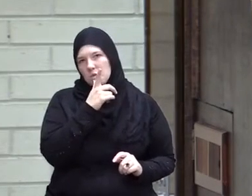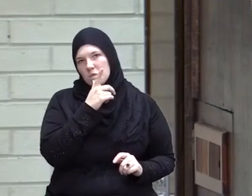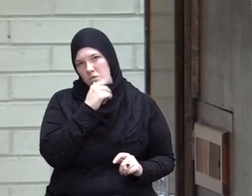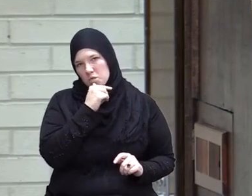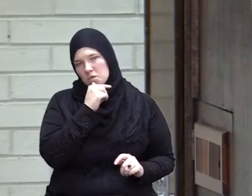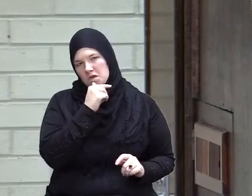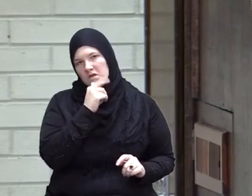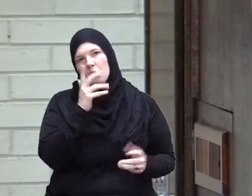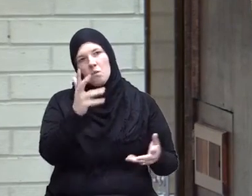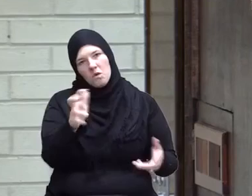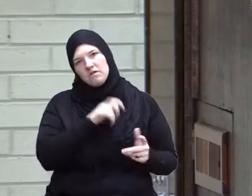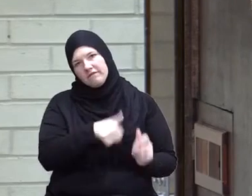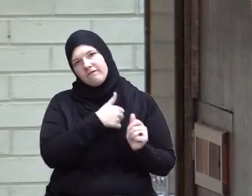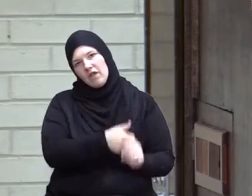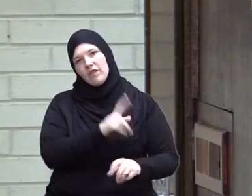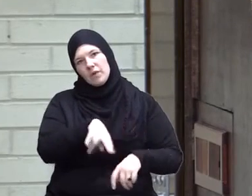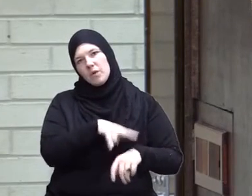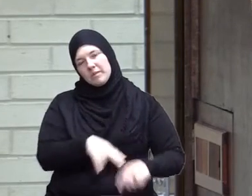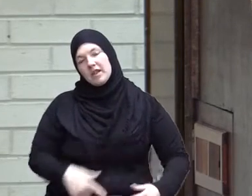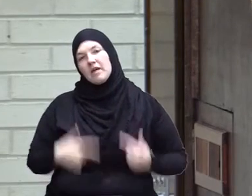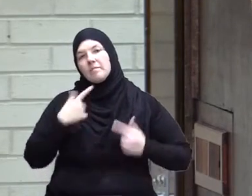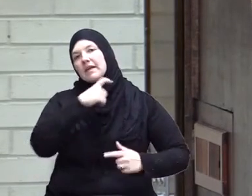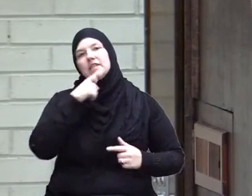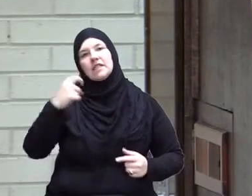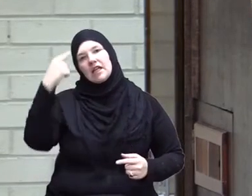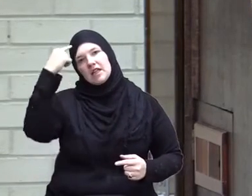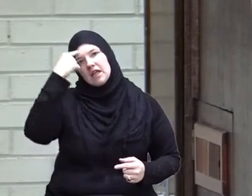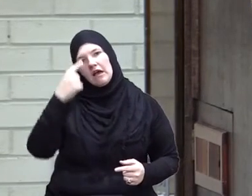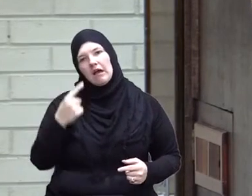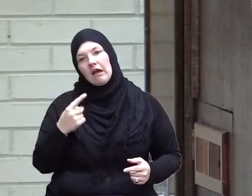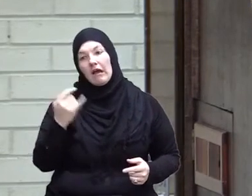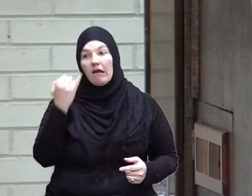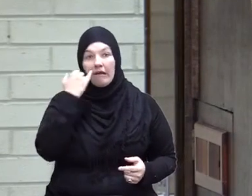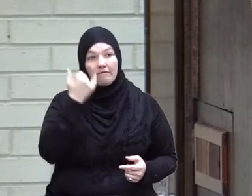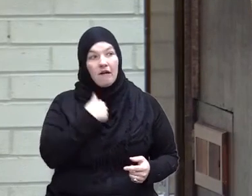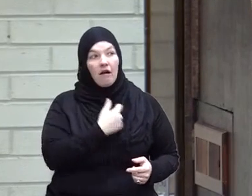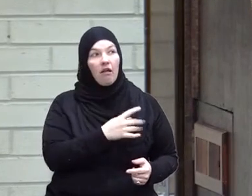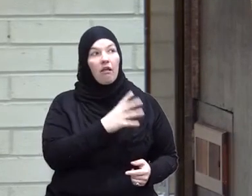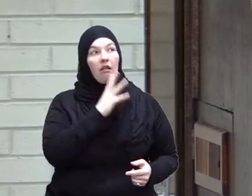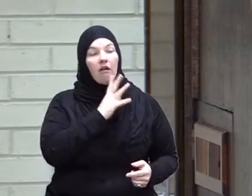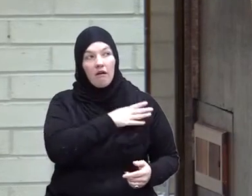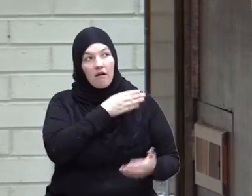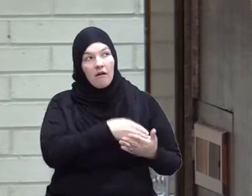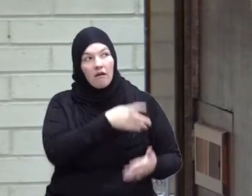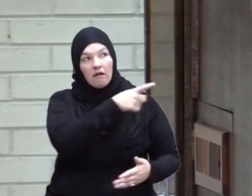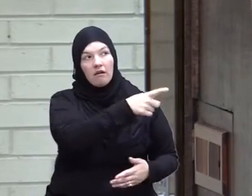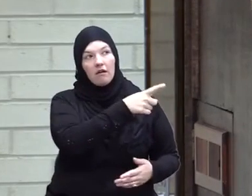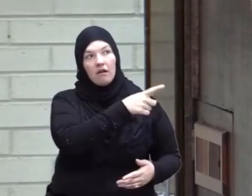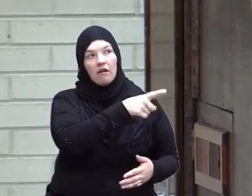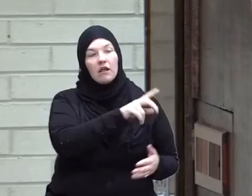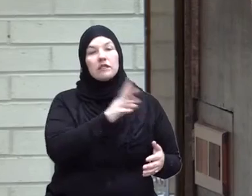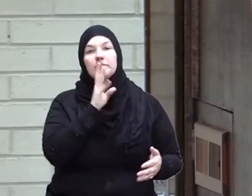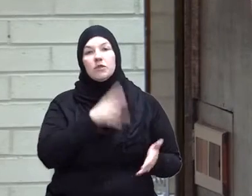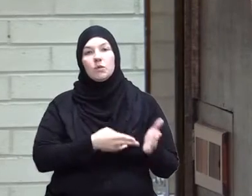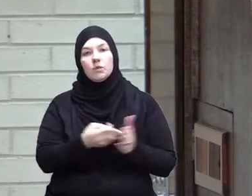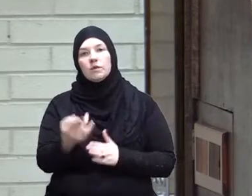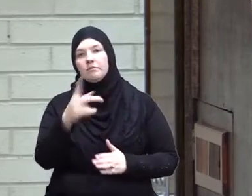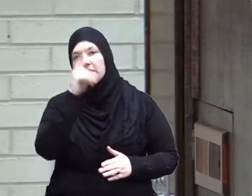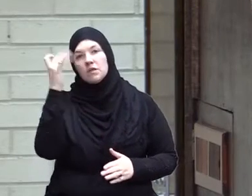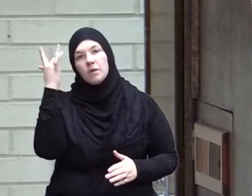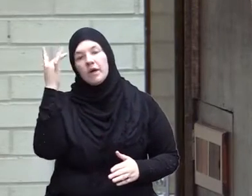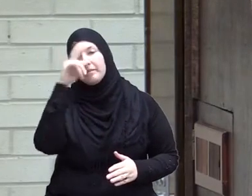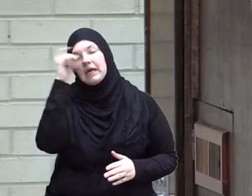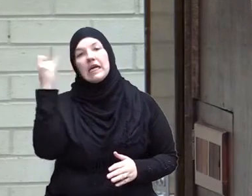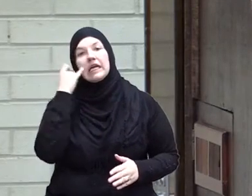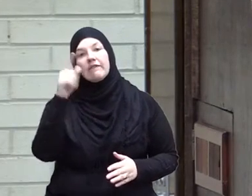and normal life because they think we are a liability for them anyone who speaks truth becomes a liability why? because